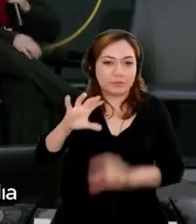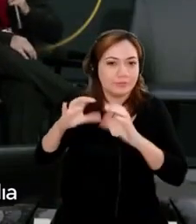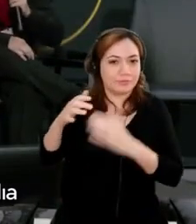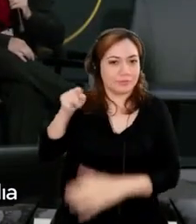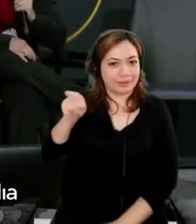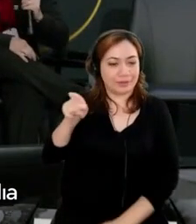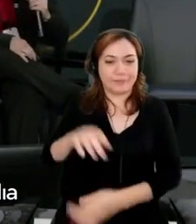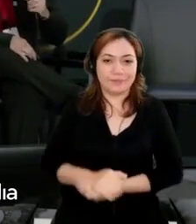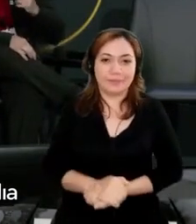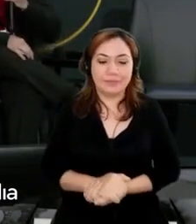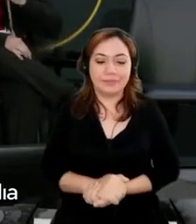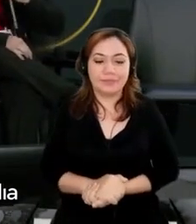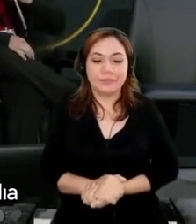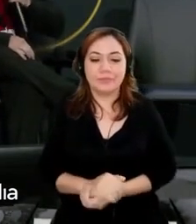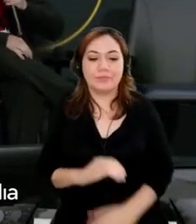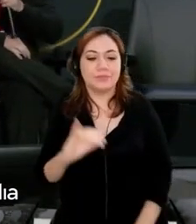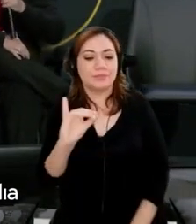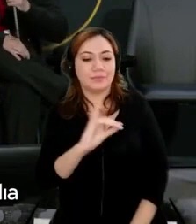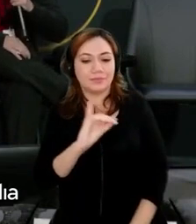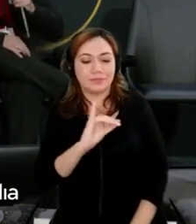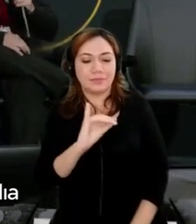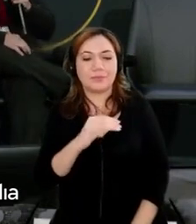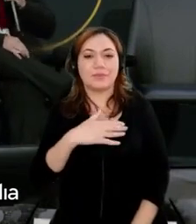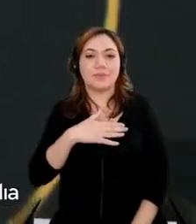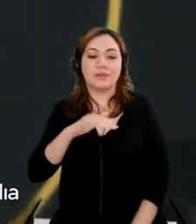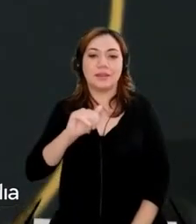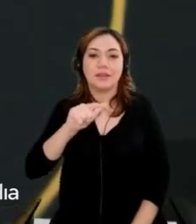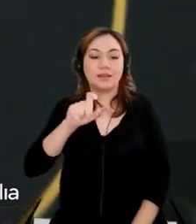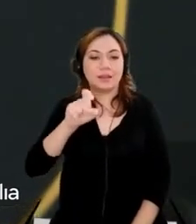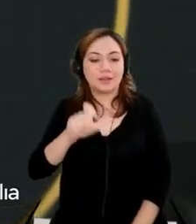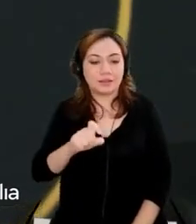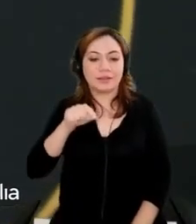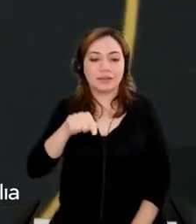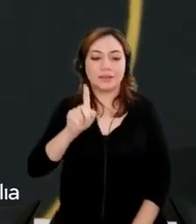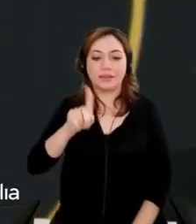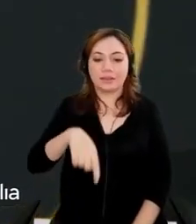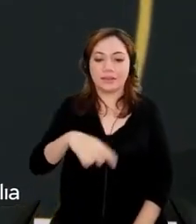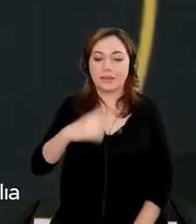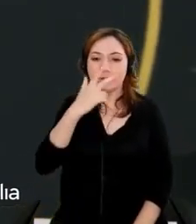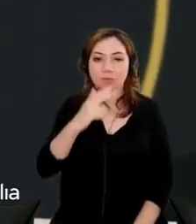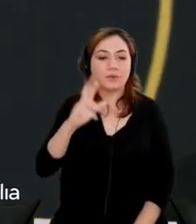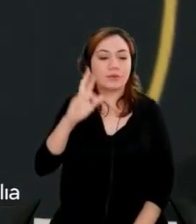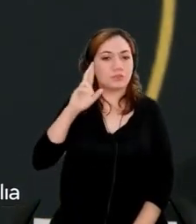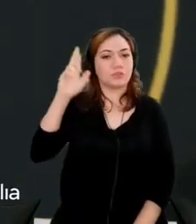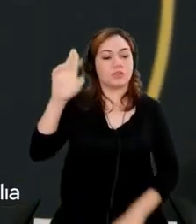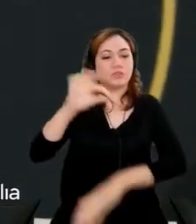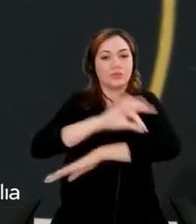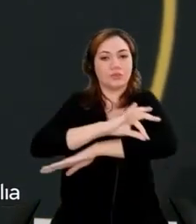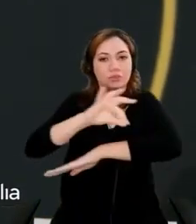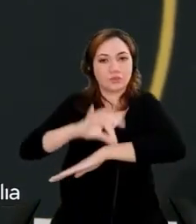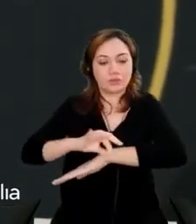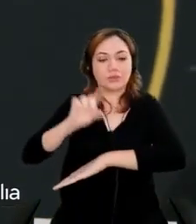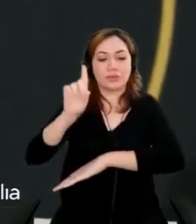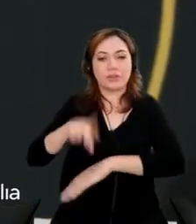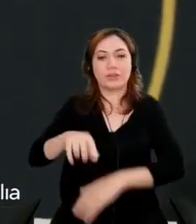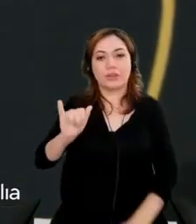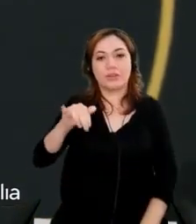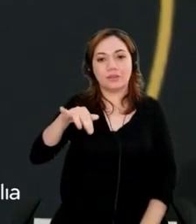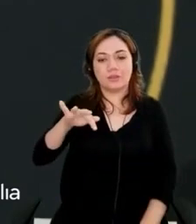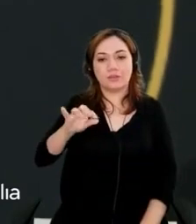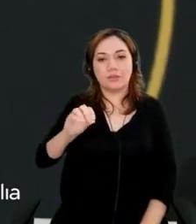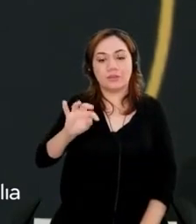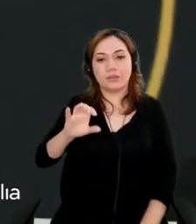Yes, hi. Alex Pham, chief architect as the R&D InfoTech lab within Toyota.